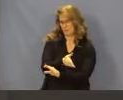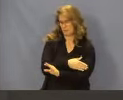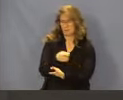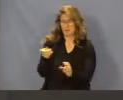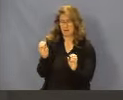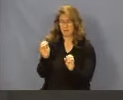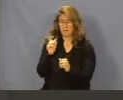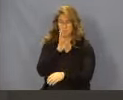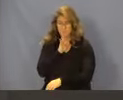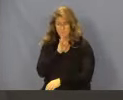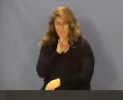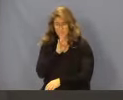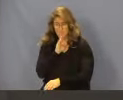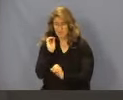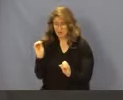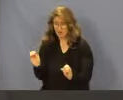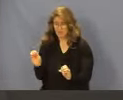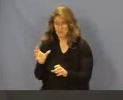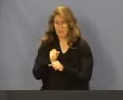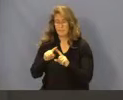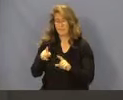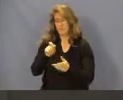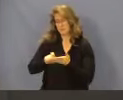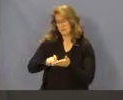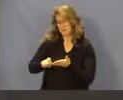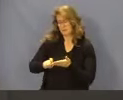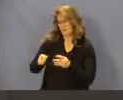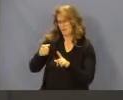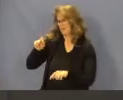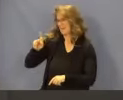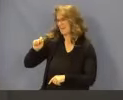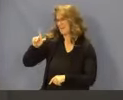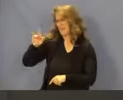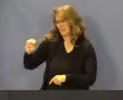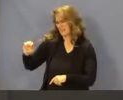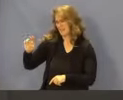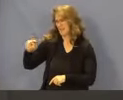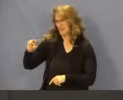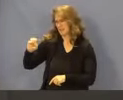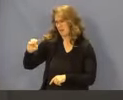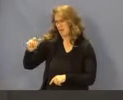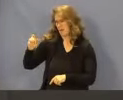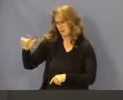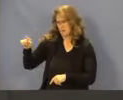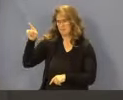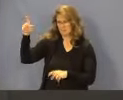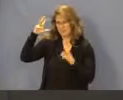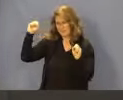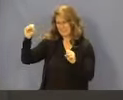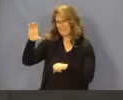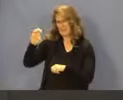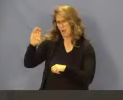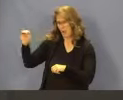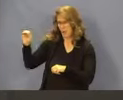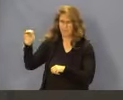received. One written comment was received from Kaylee Nagel, President and CEO of the Georgia Hospital Association. The